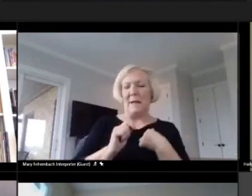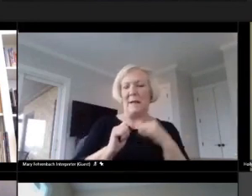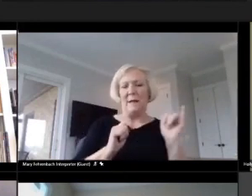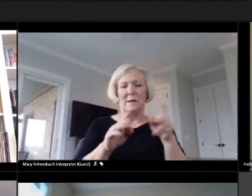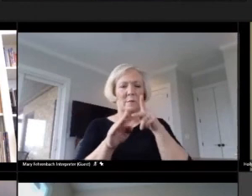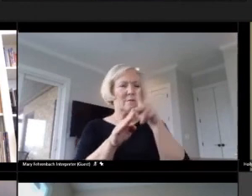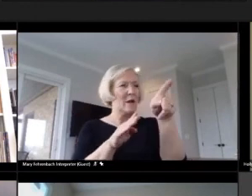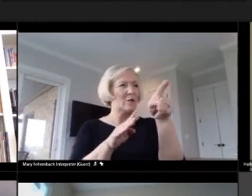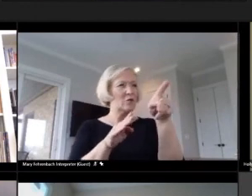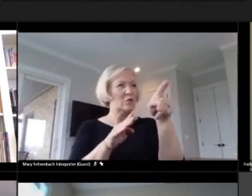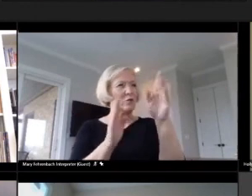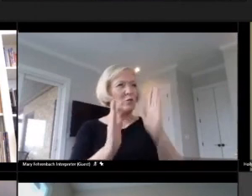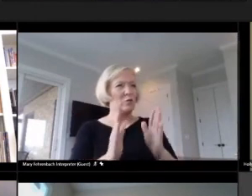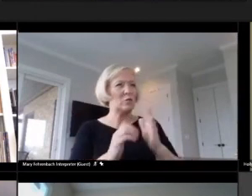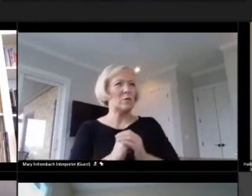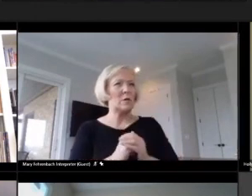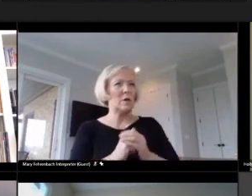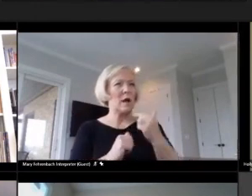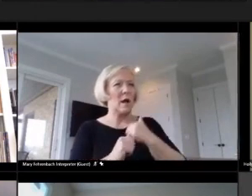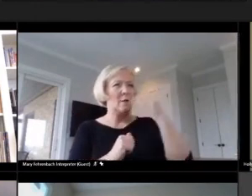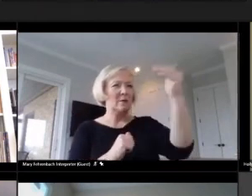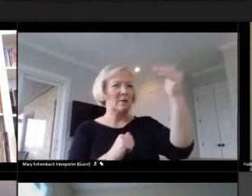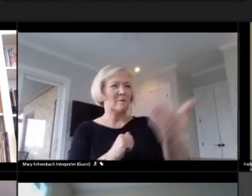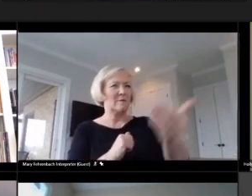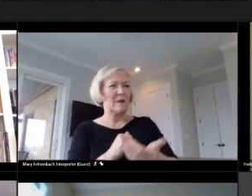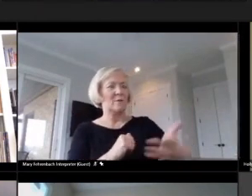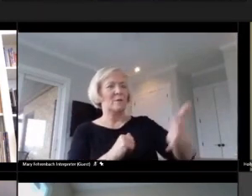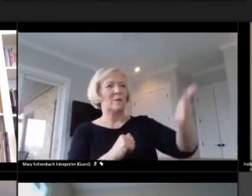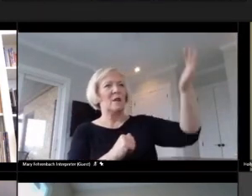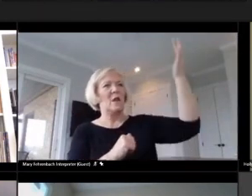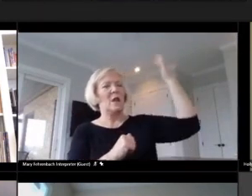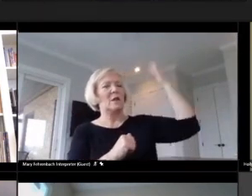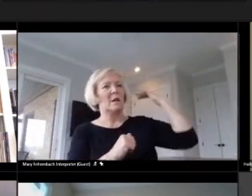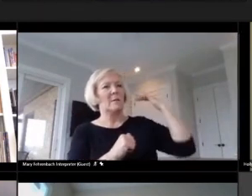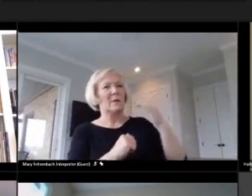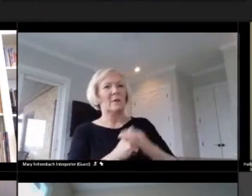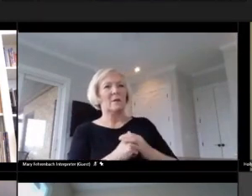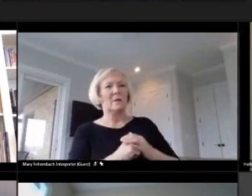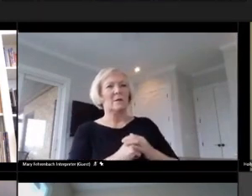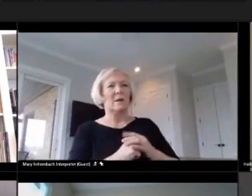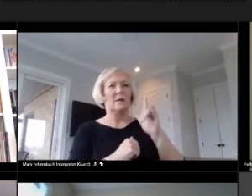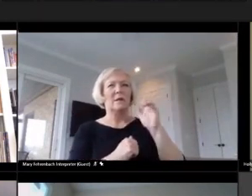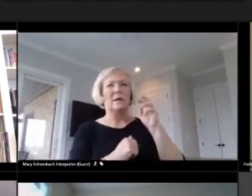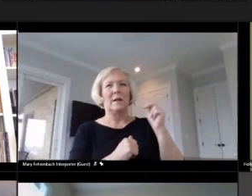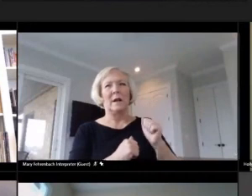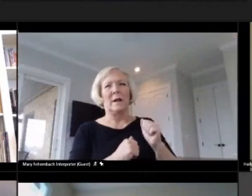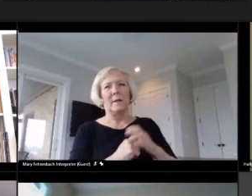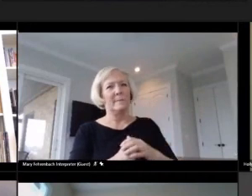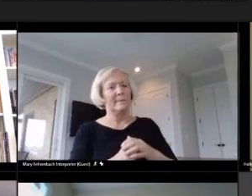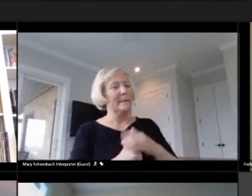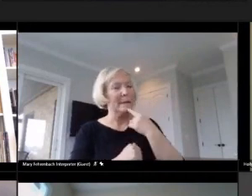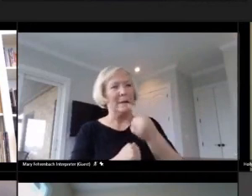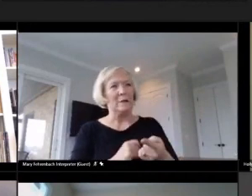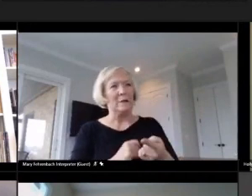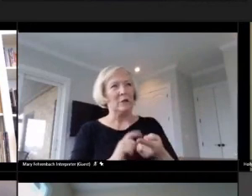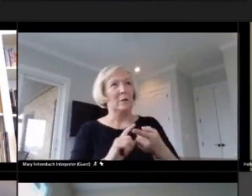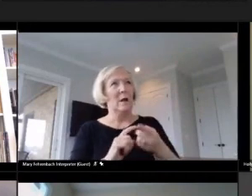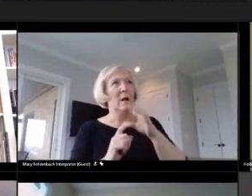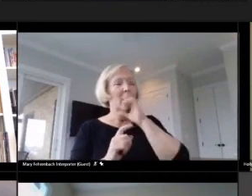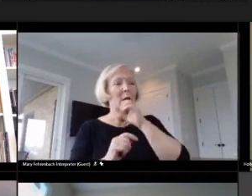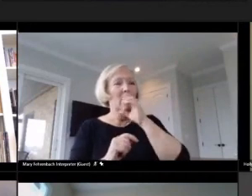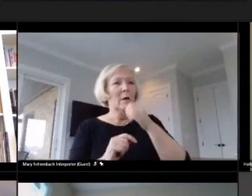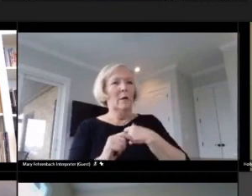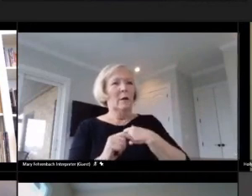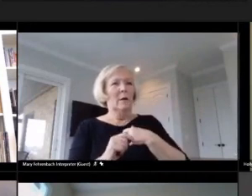then, I was invited, this was a long time ago, I know, like Lynn, dating myself a bit, but when Commissioner Will